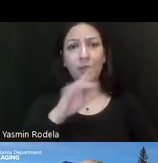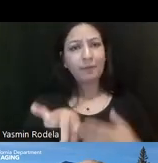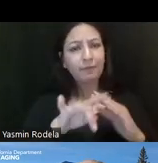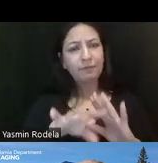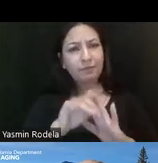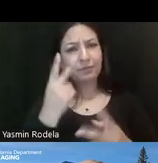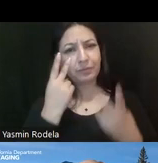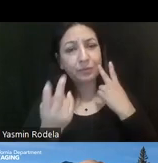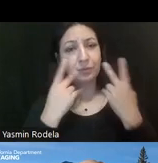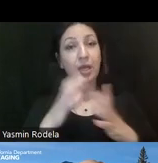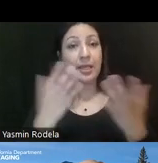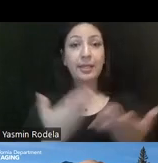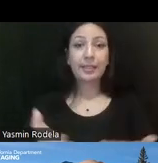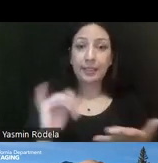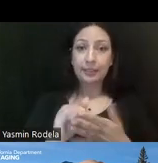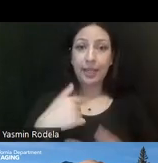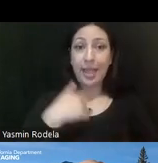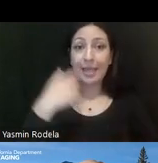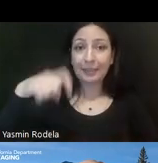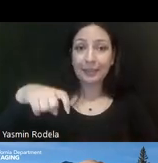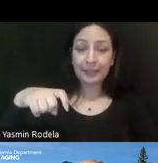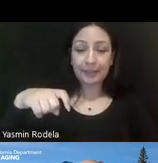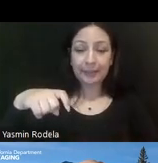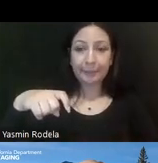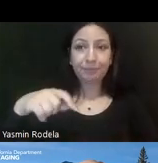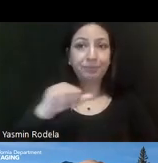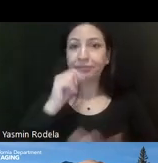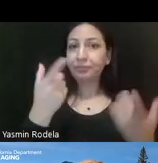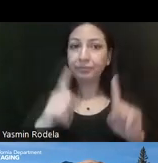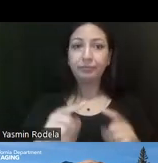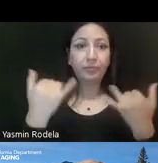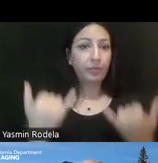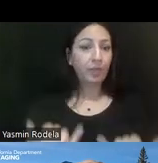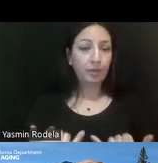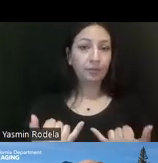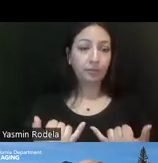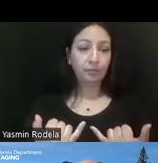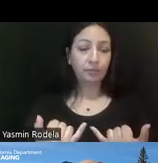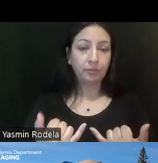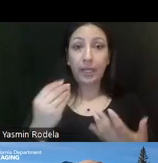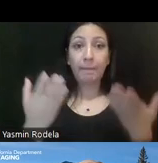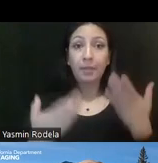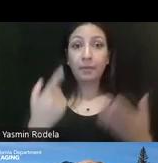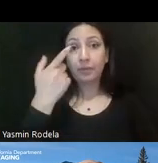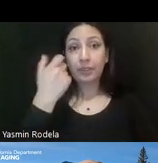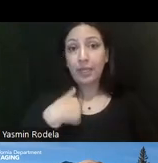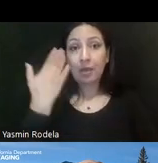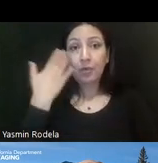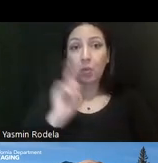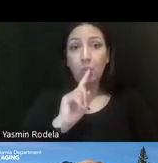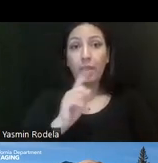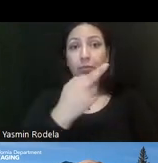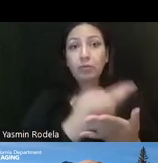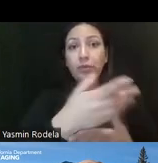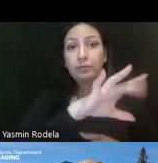the, the, the things that I need aren't happening now. And maybe it's because I don't know where those resources